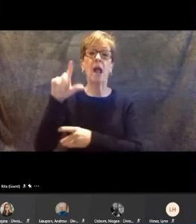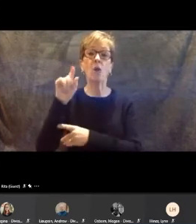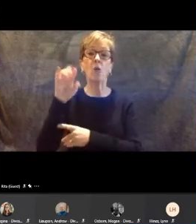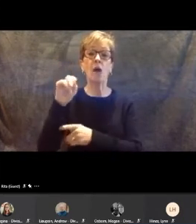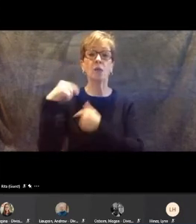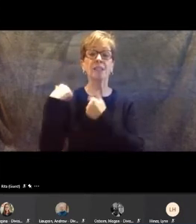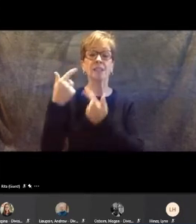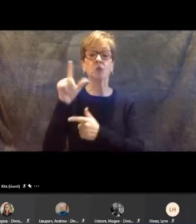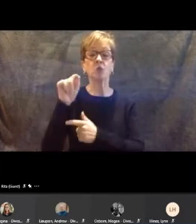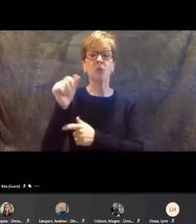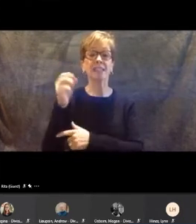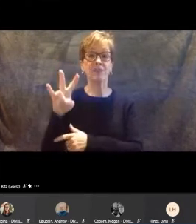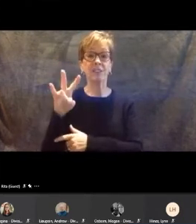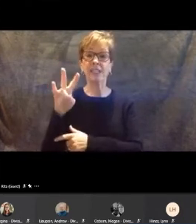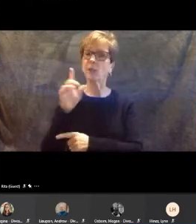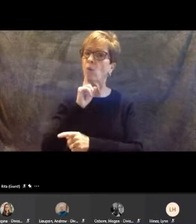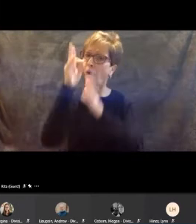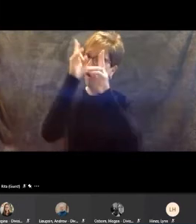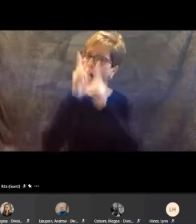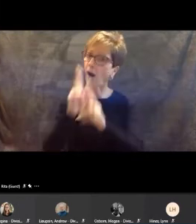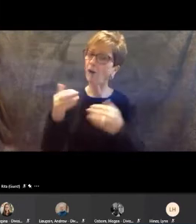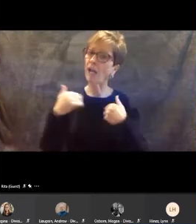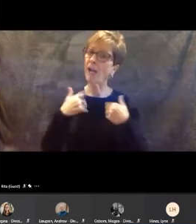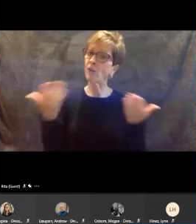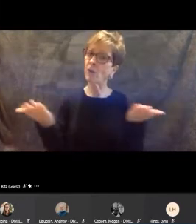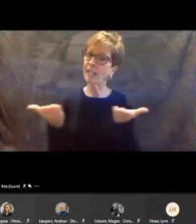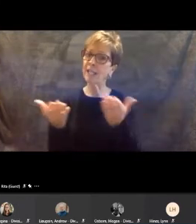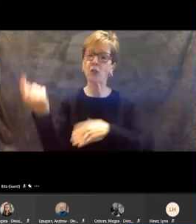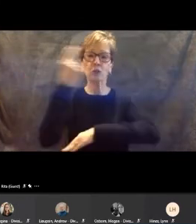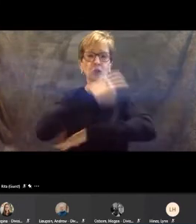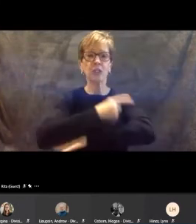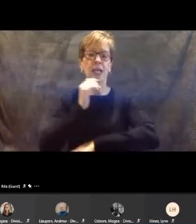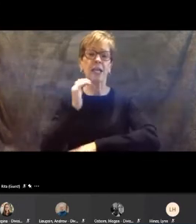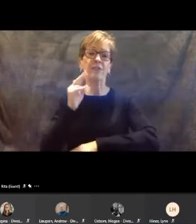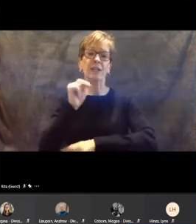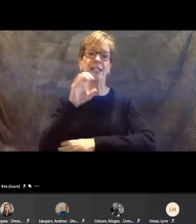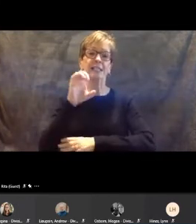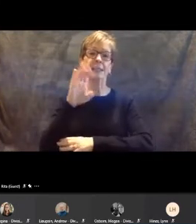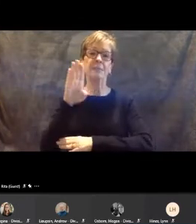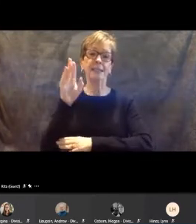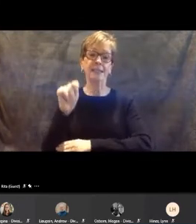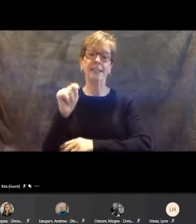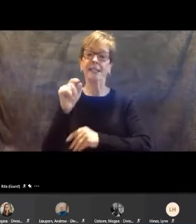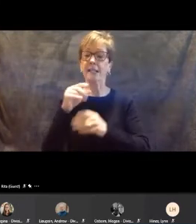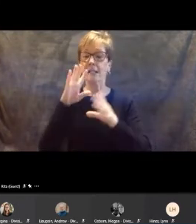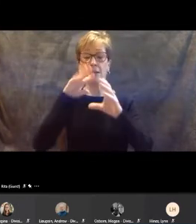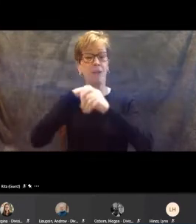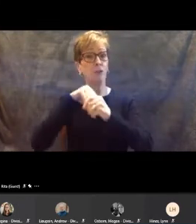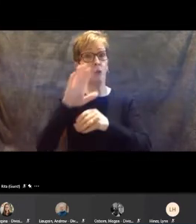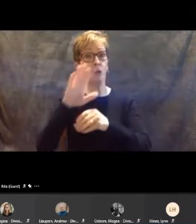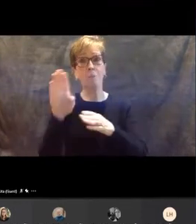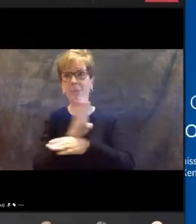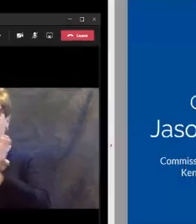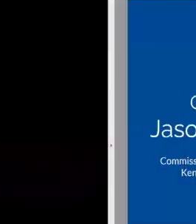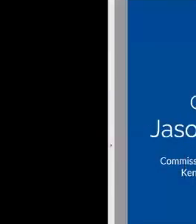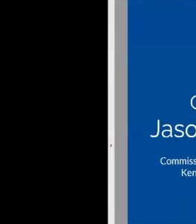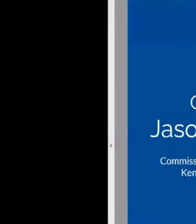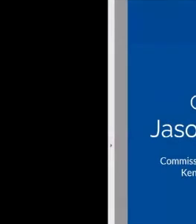so honored to have you here today to recognize our new NBCTs and making it fit into your very busy schedule. So, welcome Commissioner Glass.